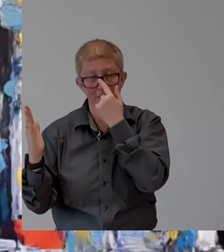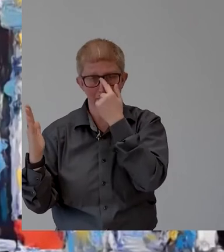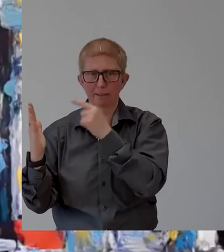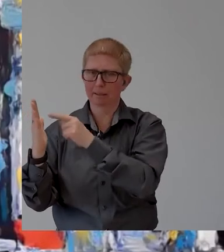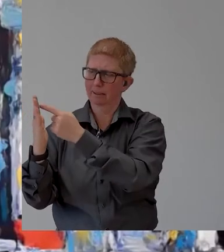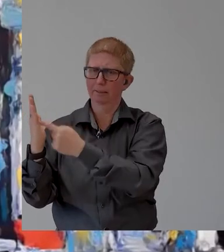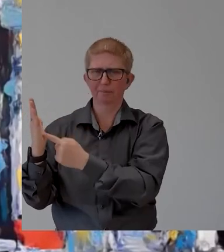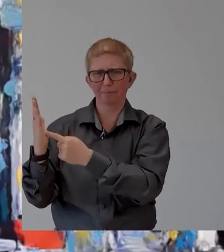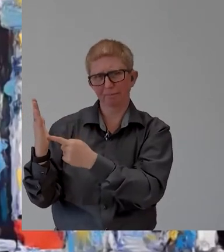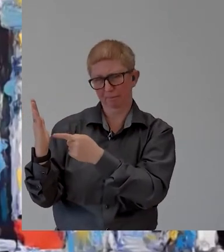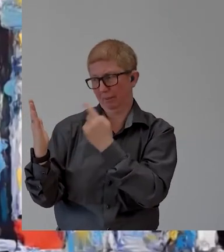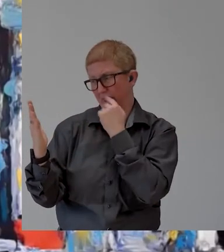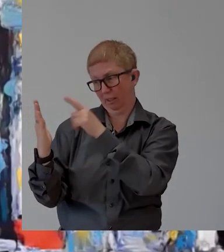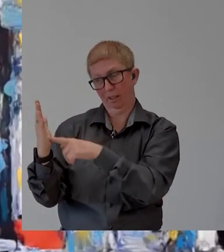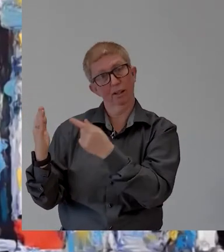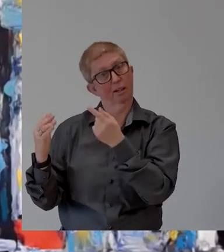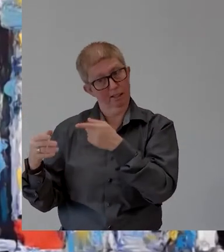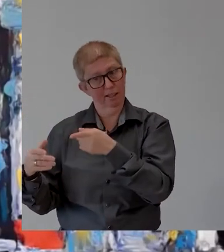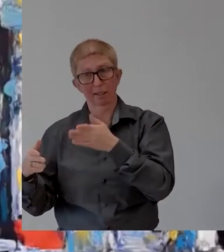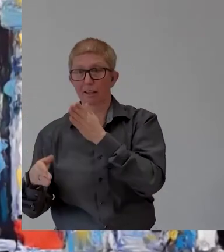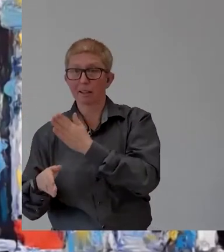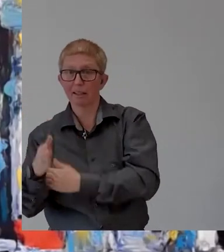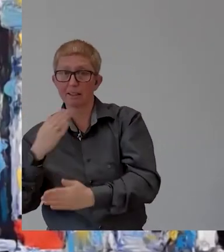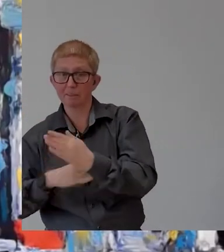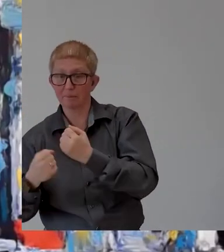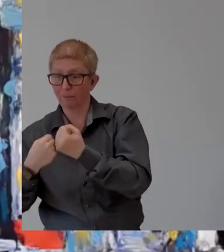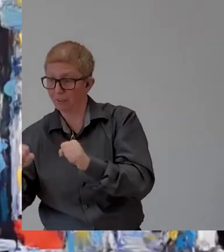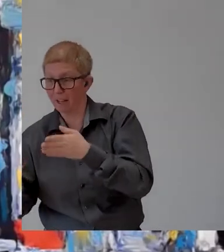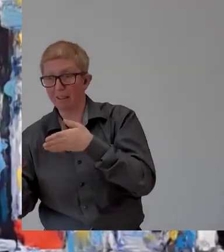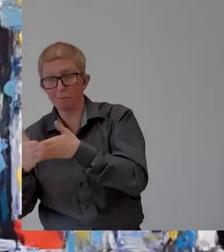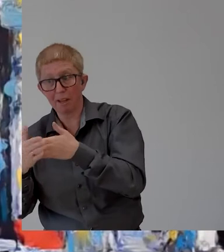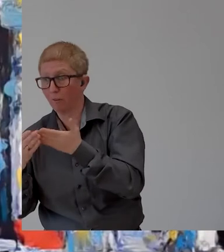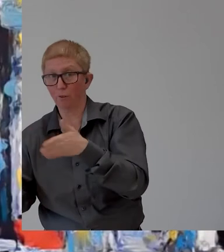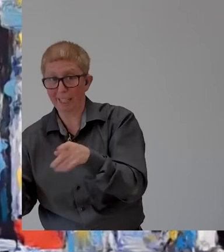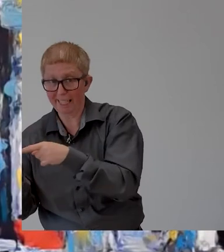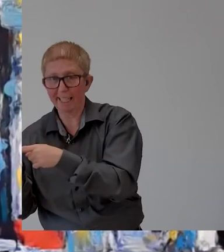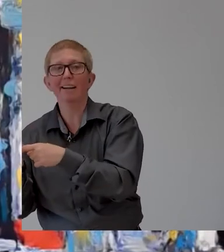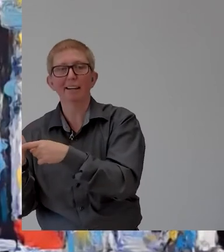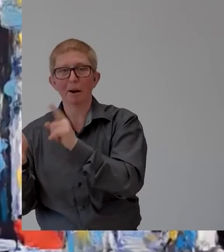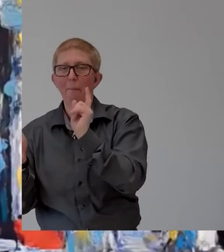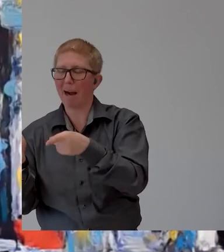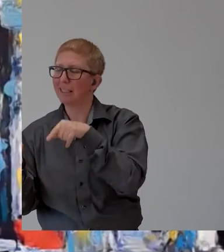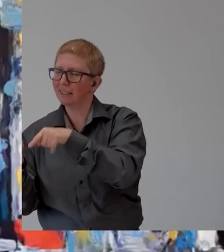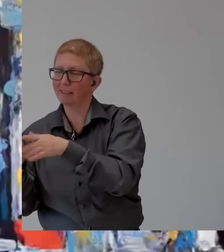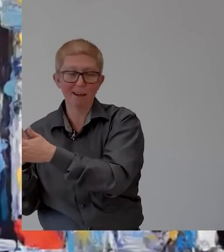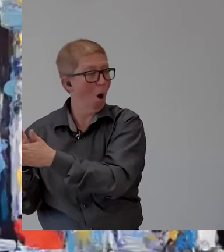accessible we need the entire sequence to be accessible for example training the hr people